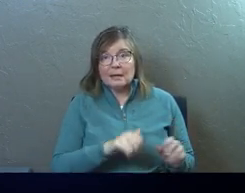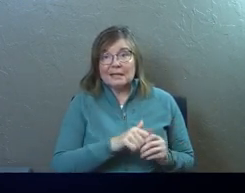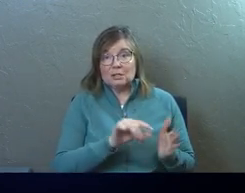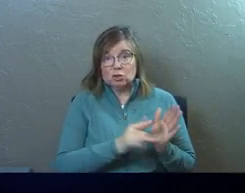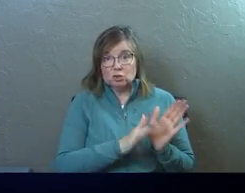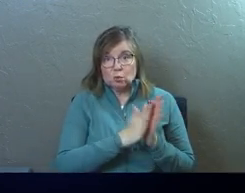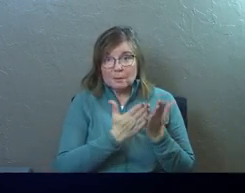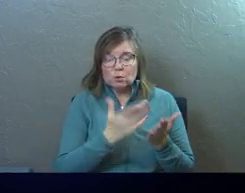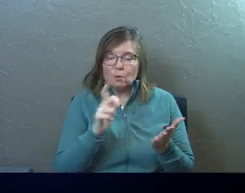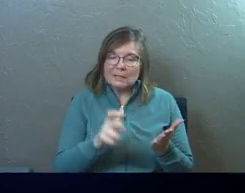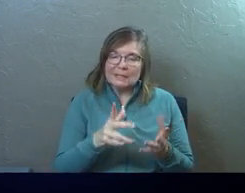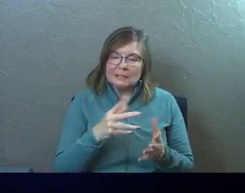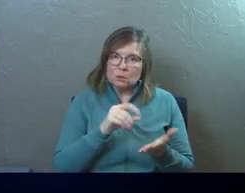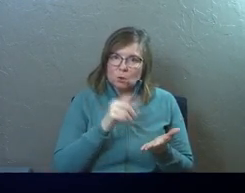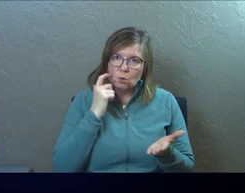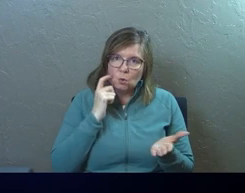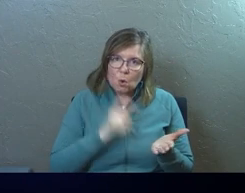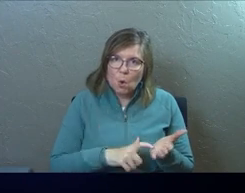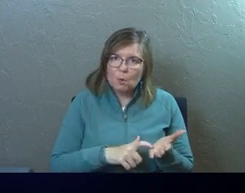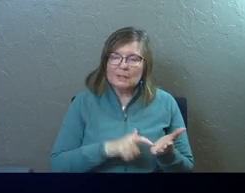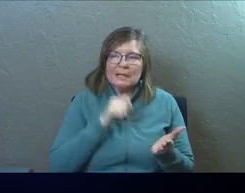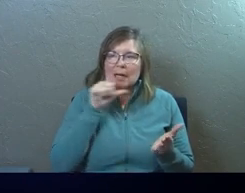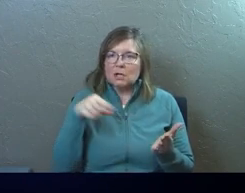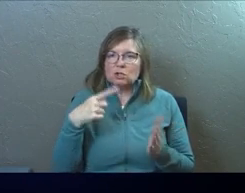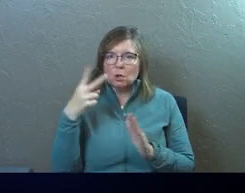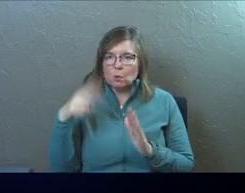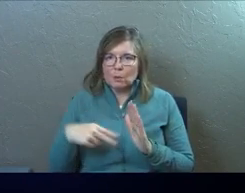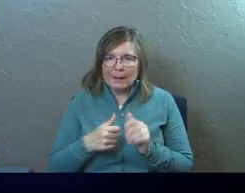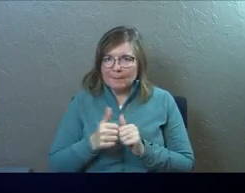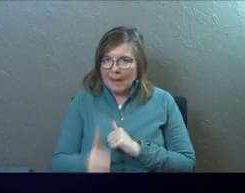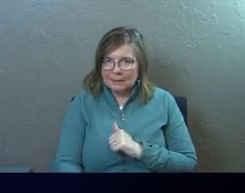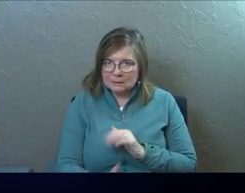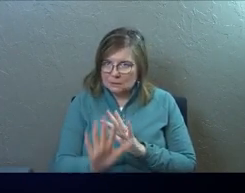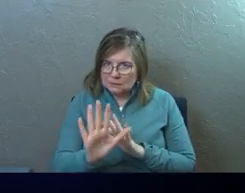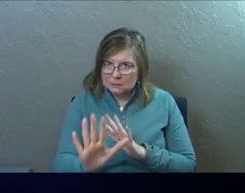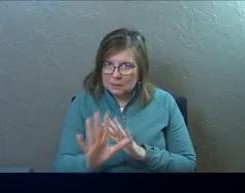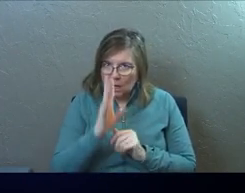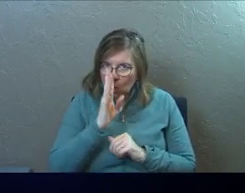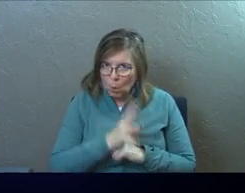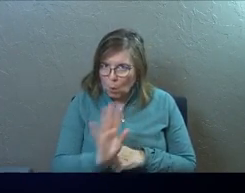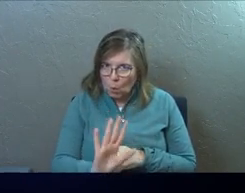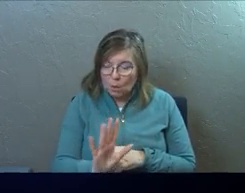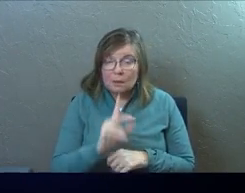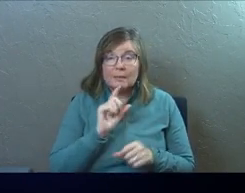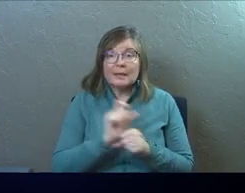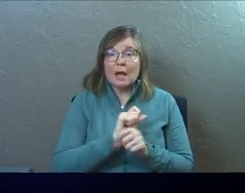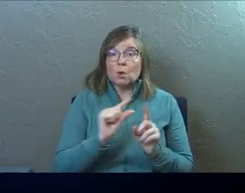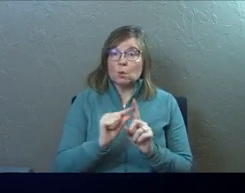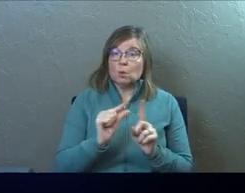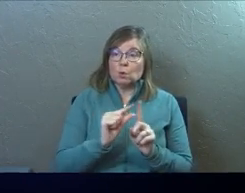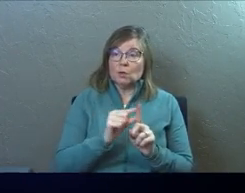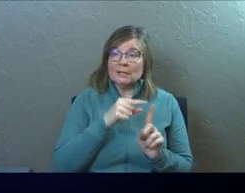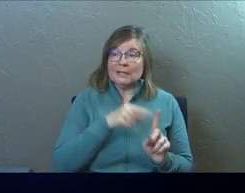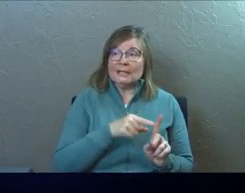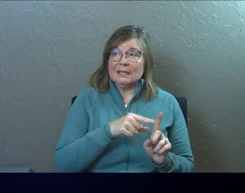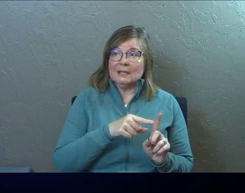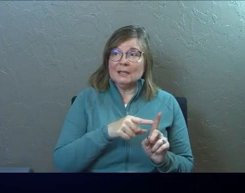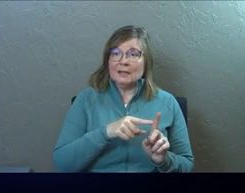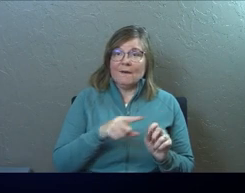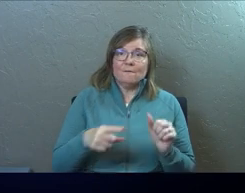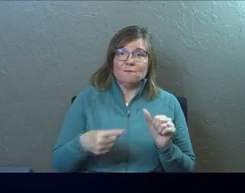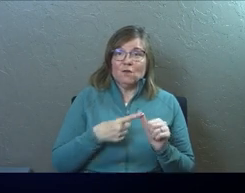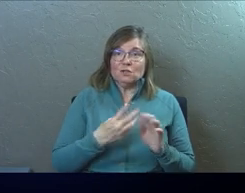in scripture. So we need to take notice of it and not just read past it. The actual word is that he is